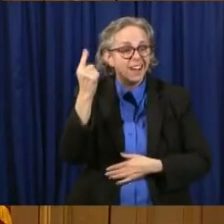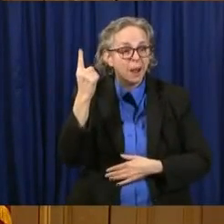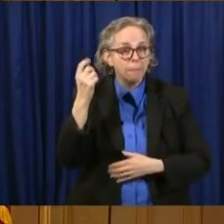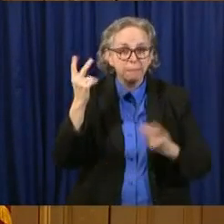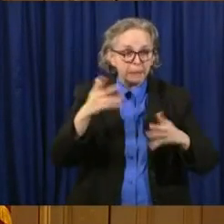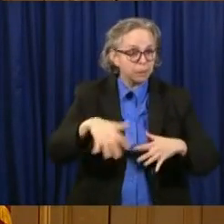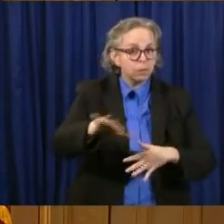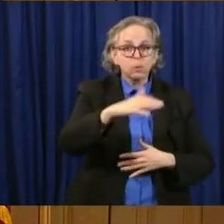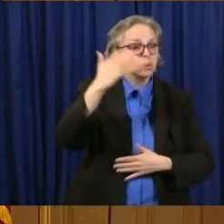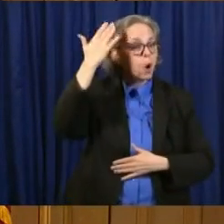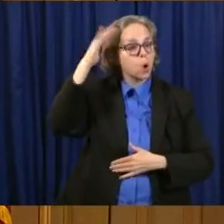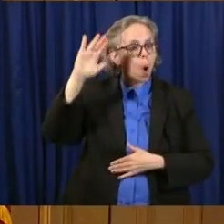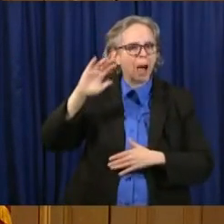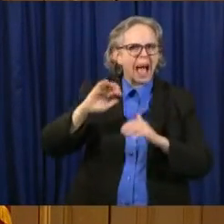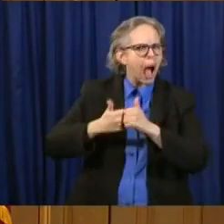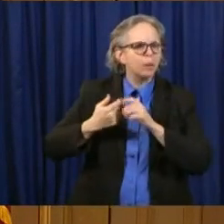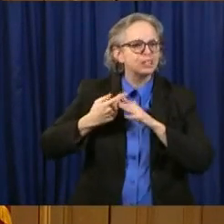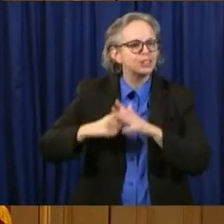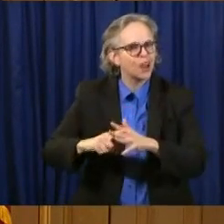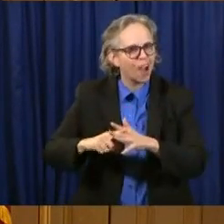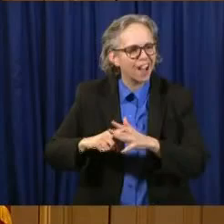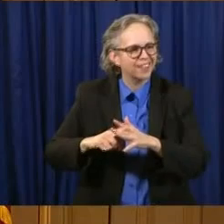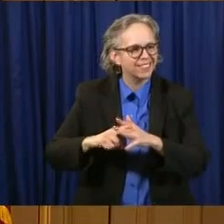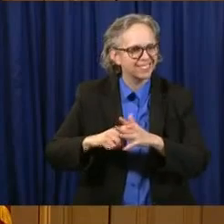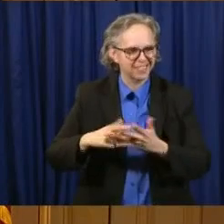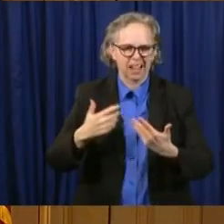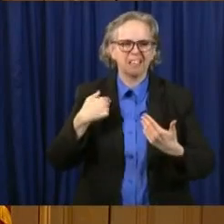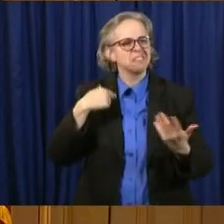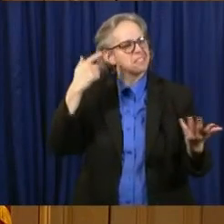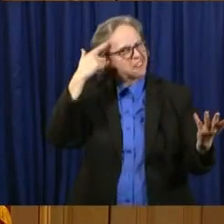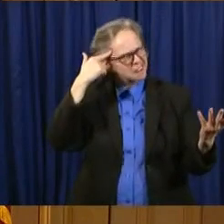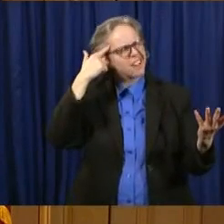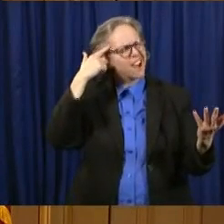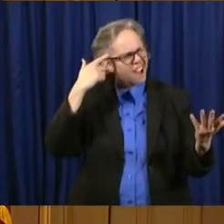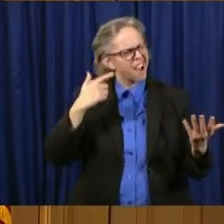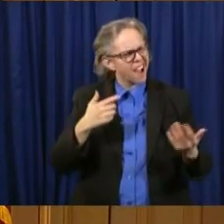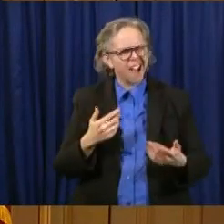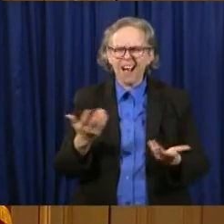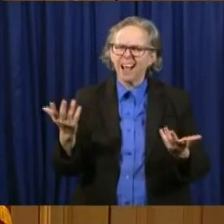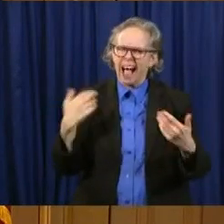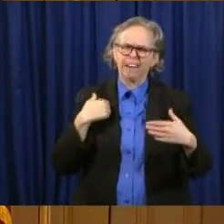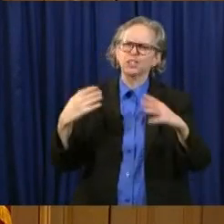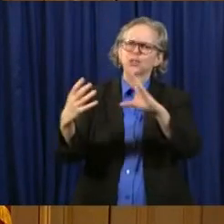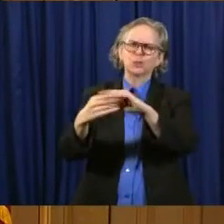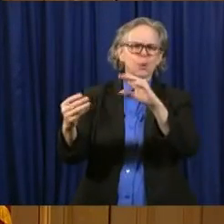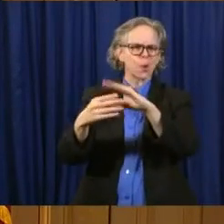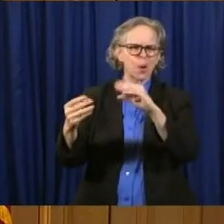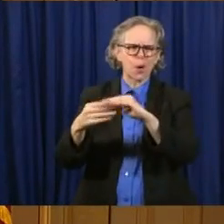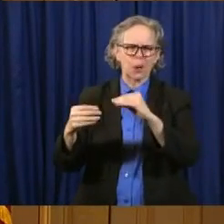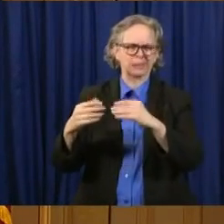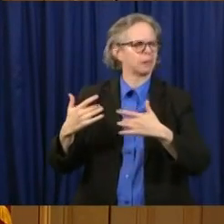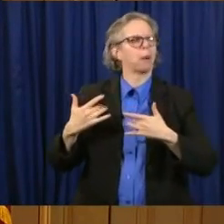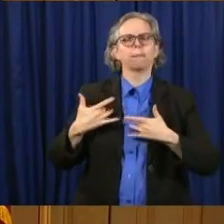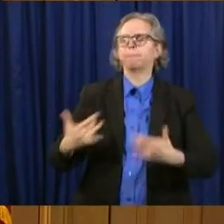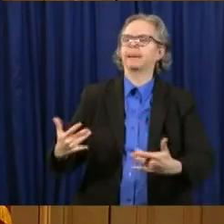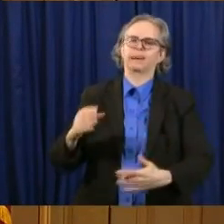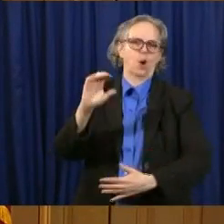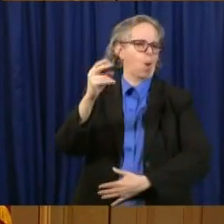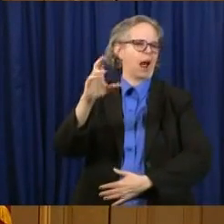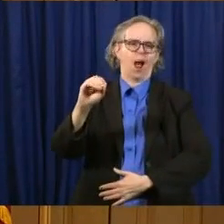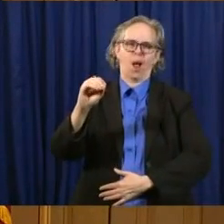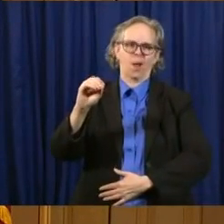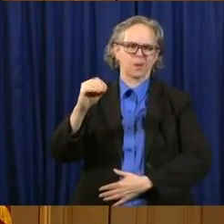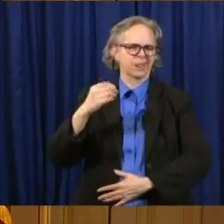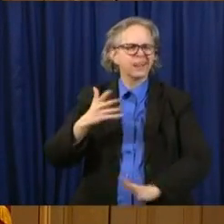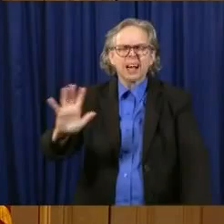a simple conversation, and the story, I think, is kind of typical Ohio. Smart doctor at Ohio Health